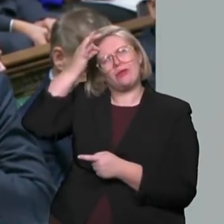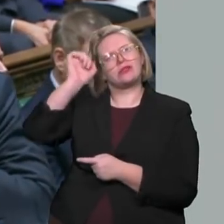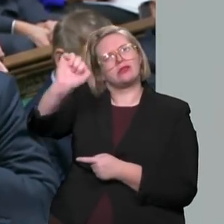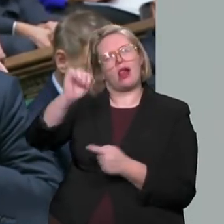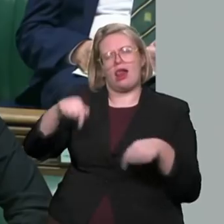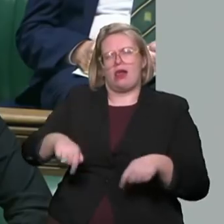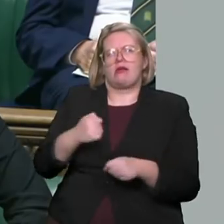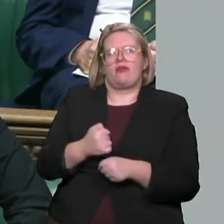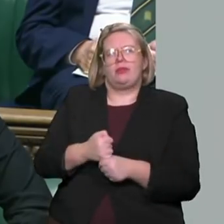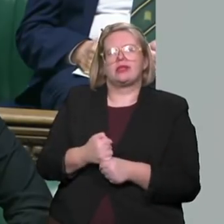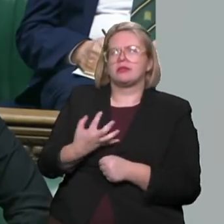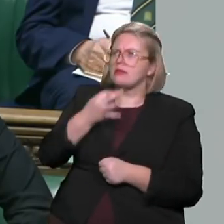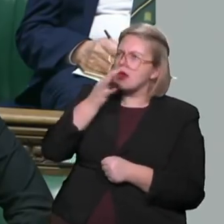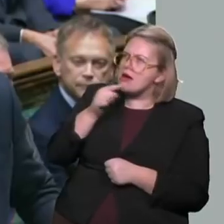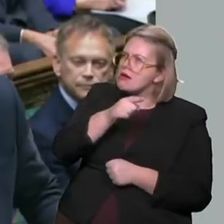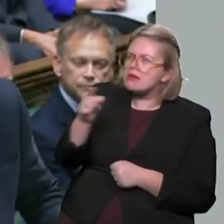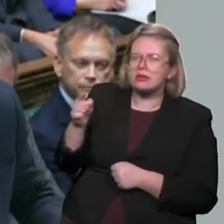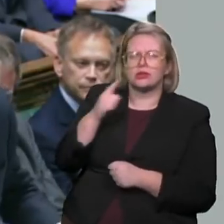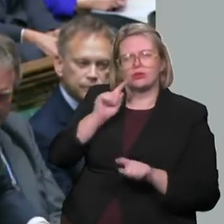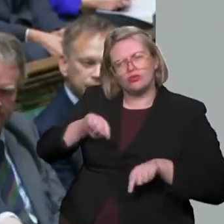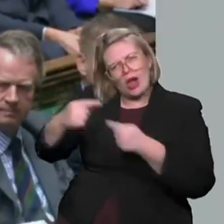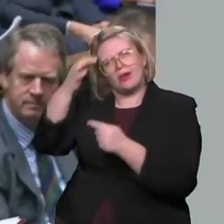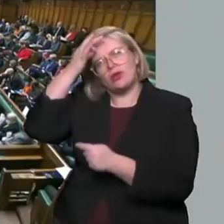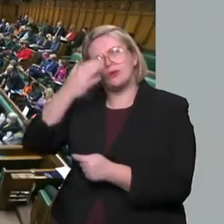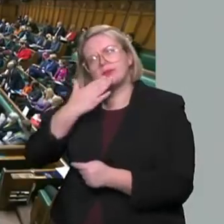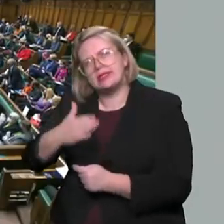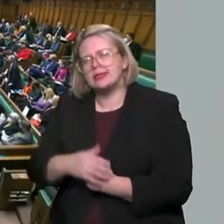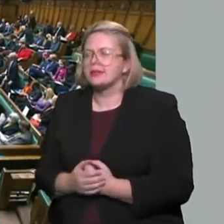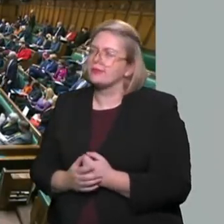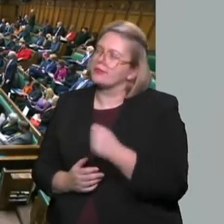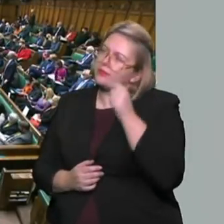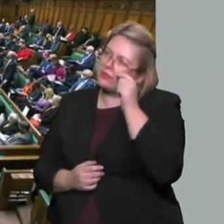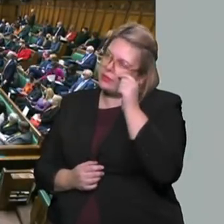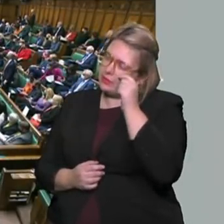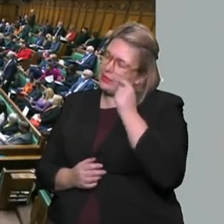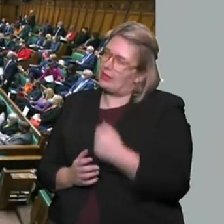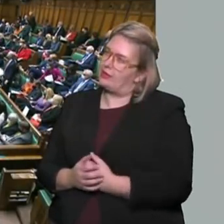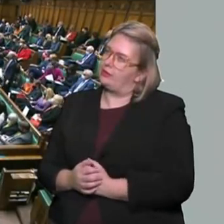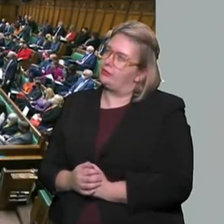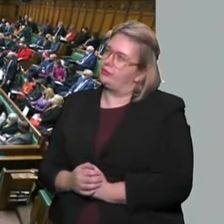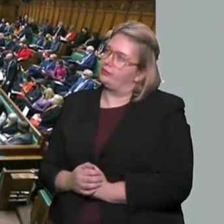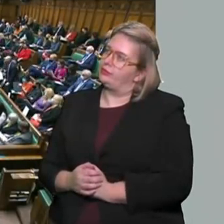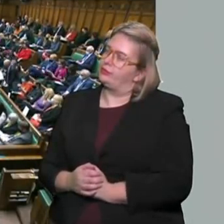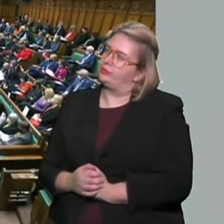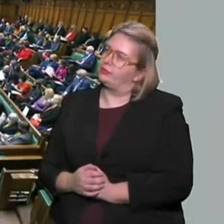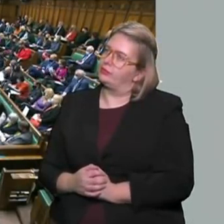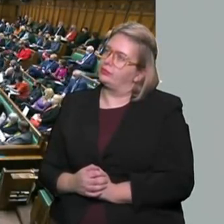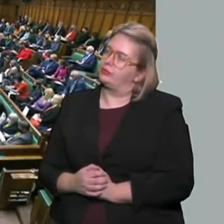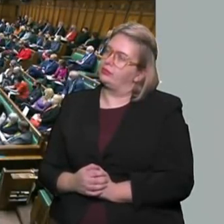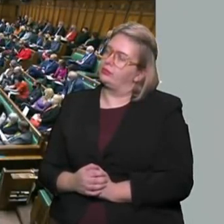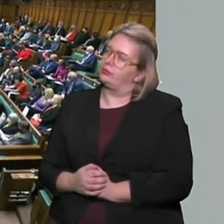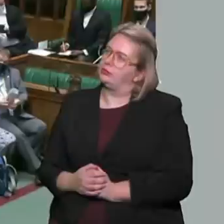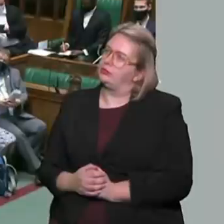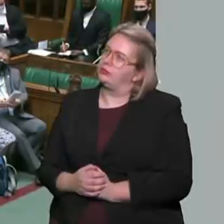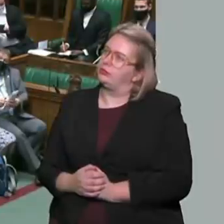encourage him and his constituents to make their views known. The Prime Speaker, tomorrow at 2